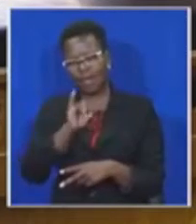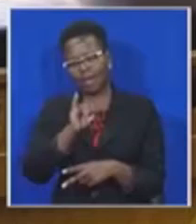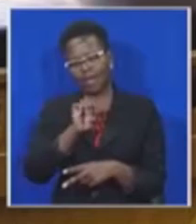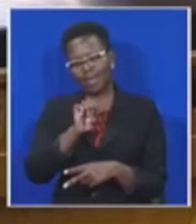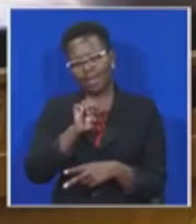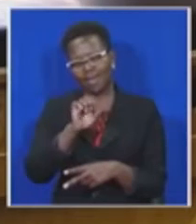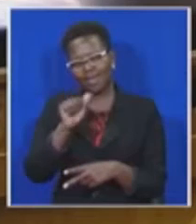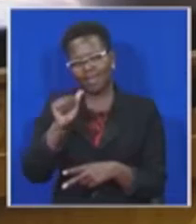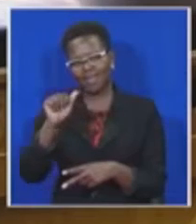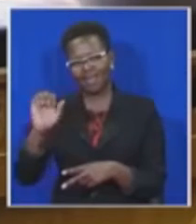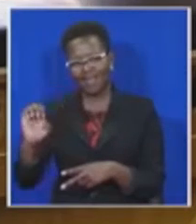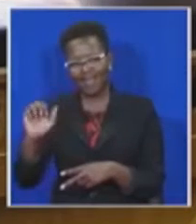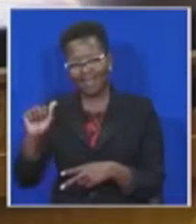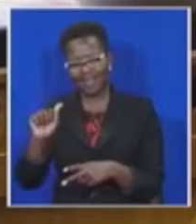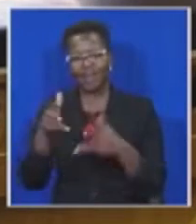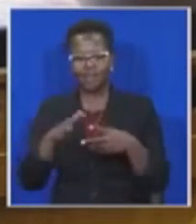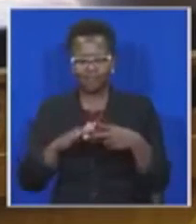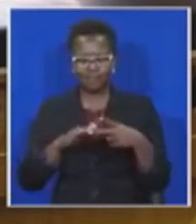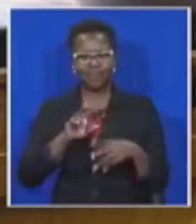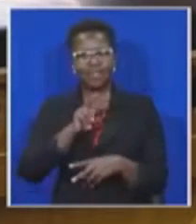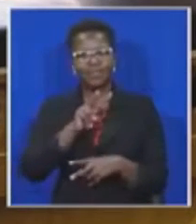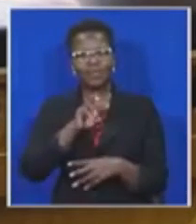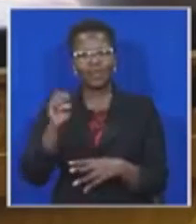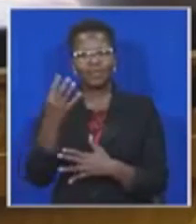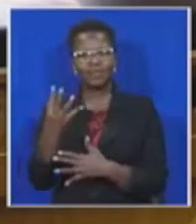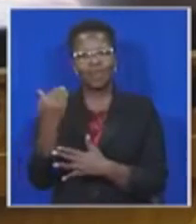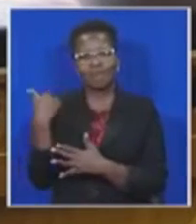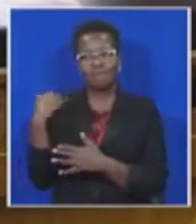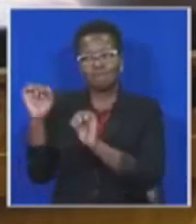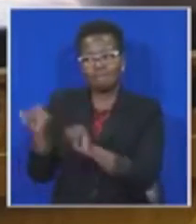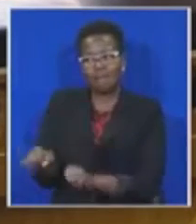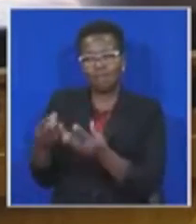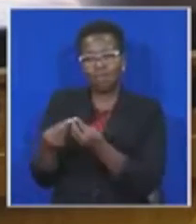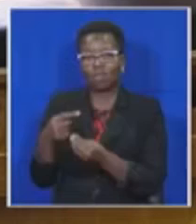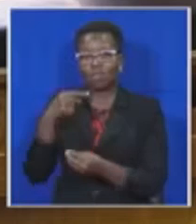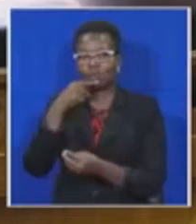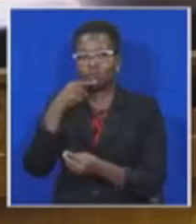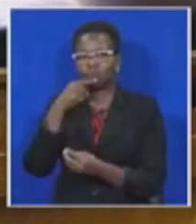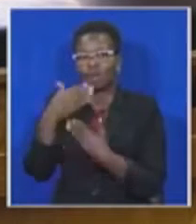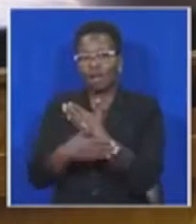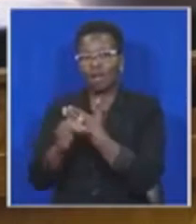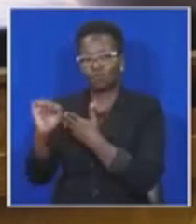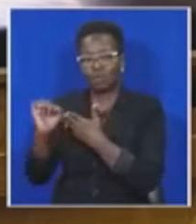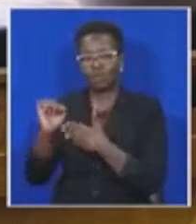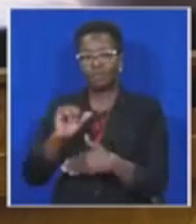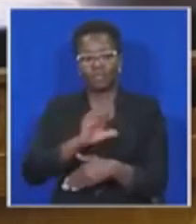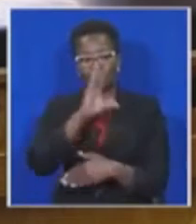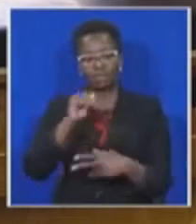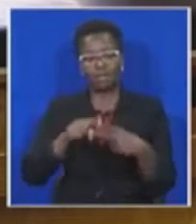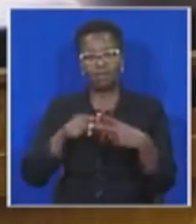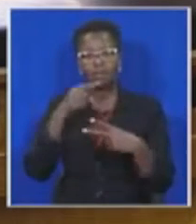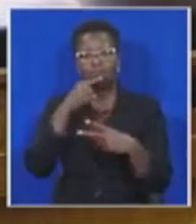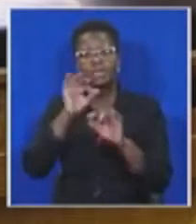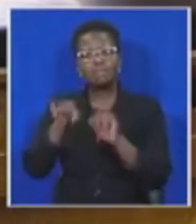the 2004 bilateral agreement with the Russian Federation, agreements between Russia and South Africa signed